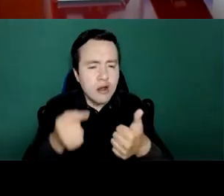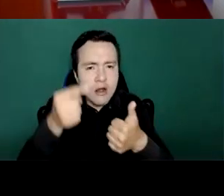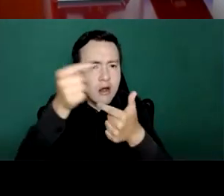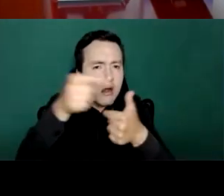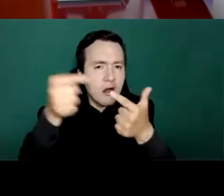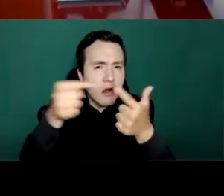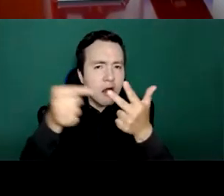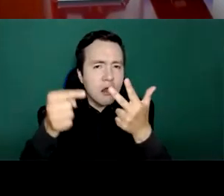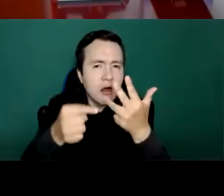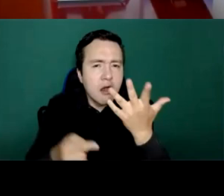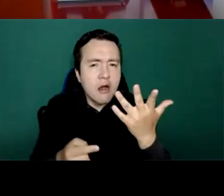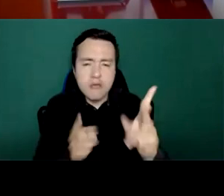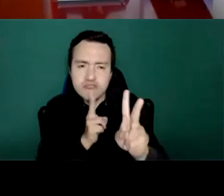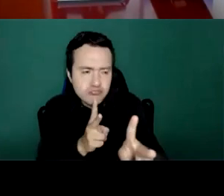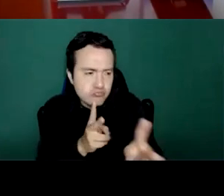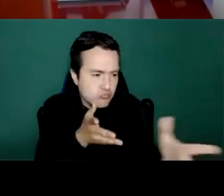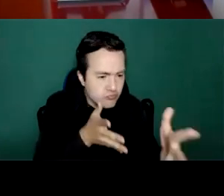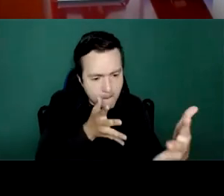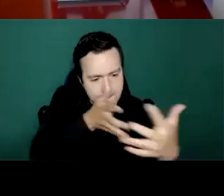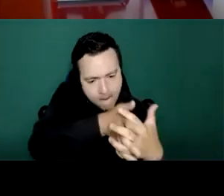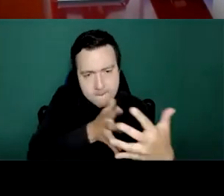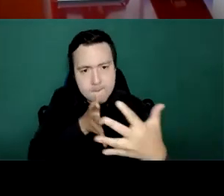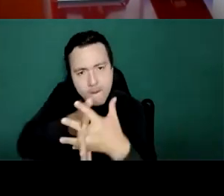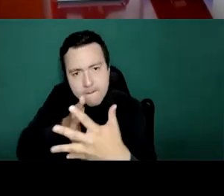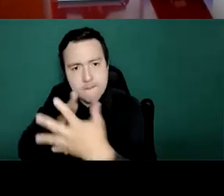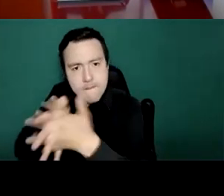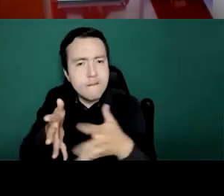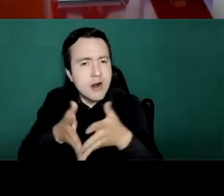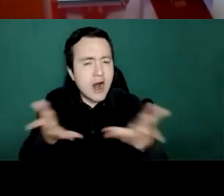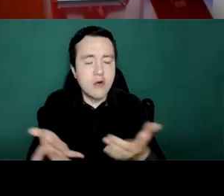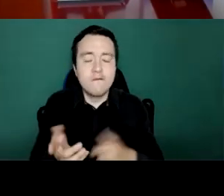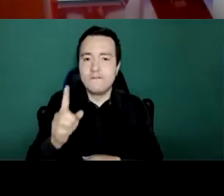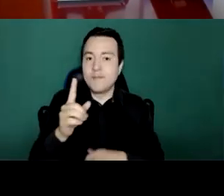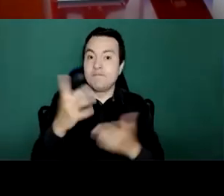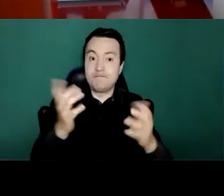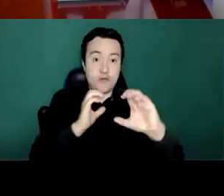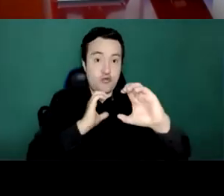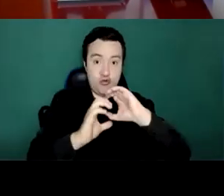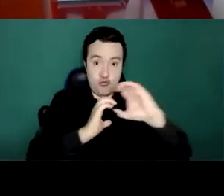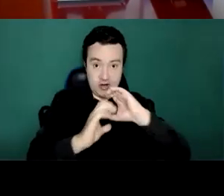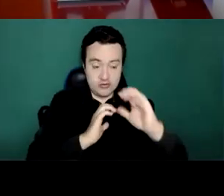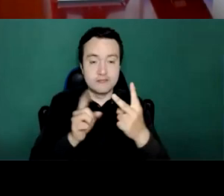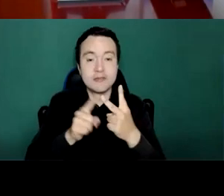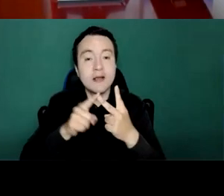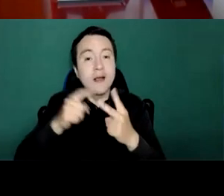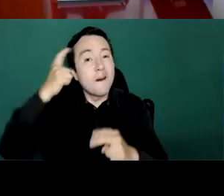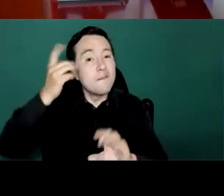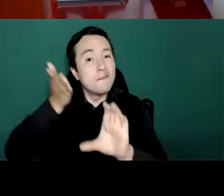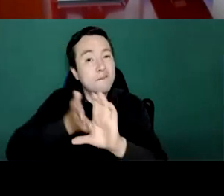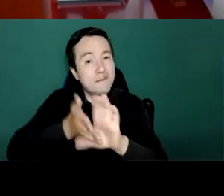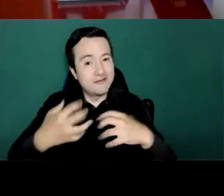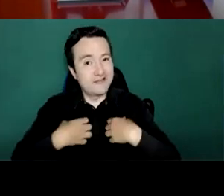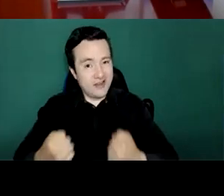Facilitating World Suicide Prevention Day, World Mental Health Day, media messaging, educational